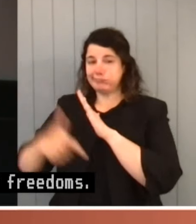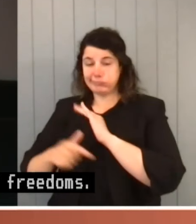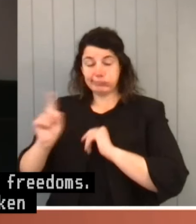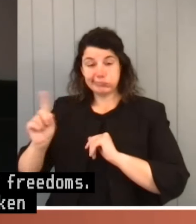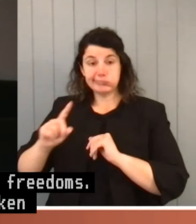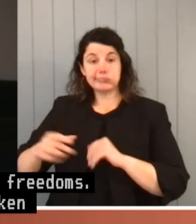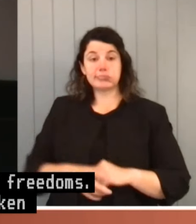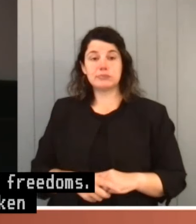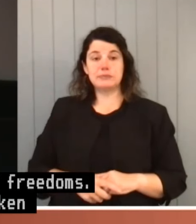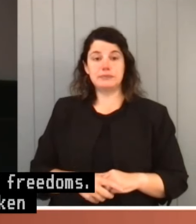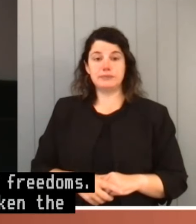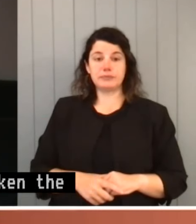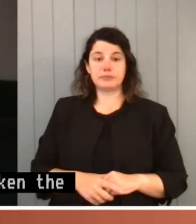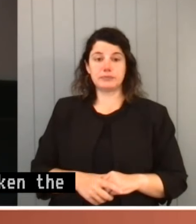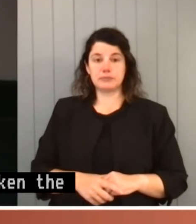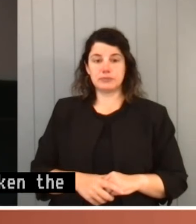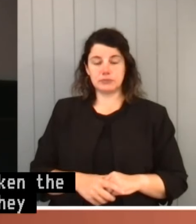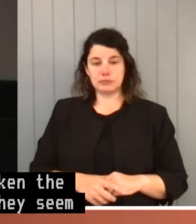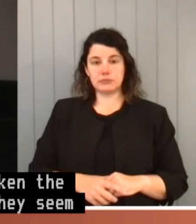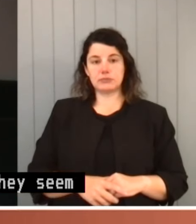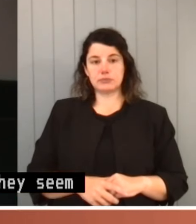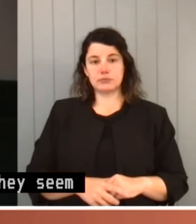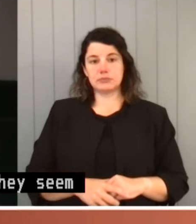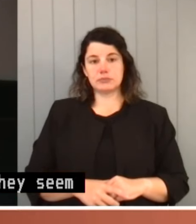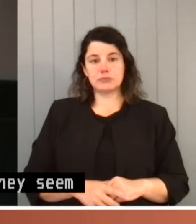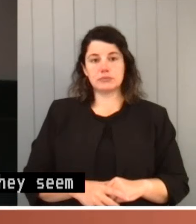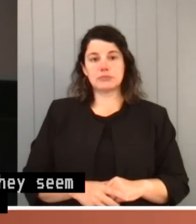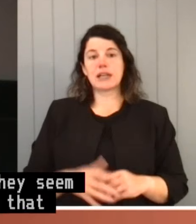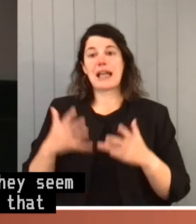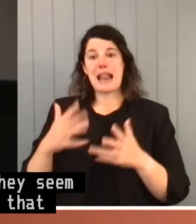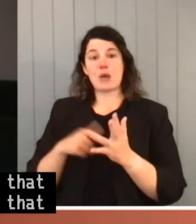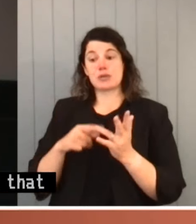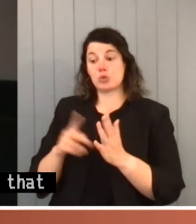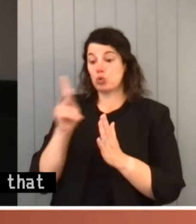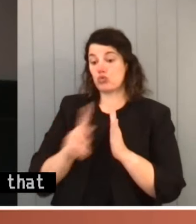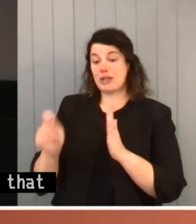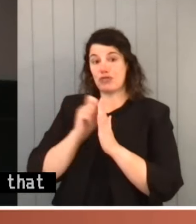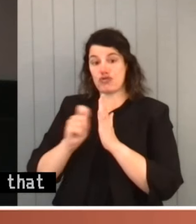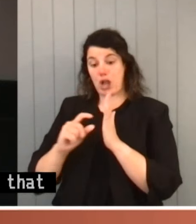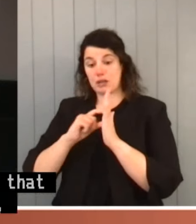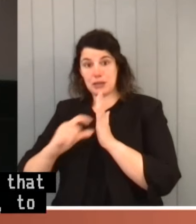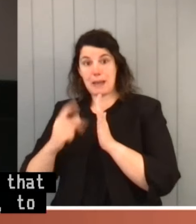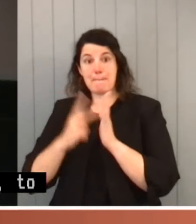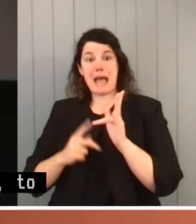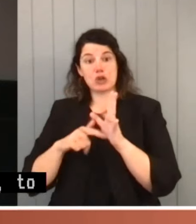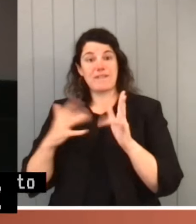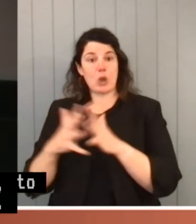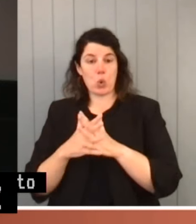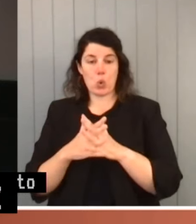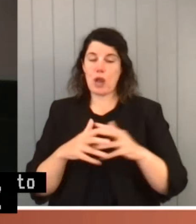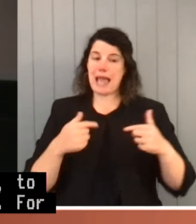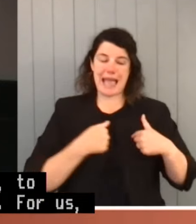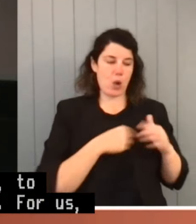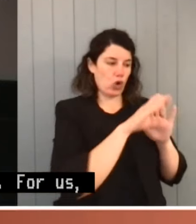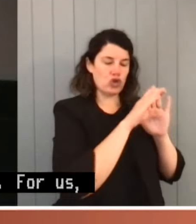take an approach that allows them, to some extent, to almost rewrite a provision. For us, that's going beyond the constitutional boundaries.